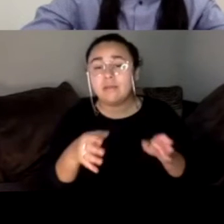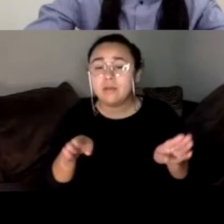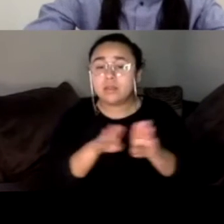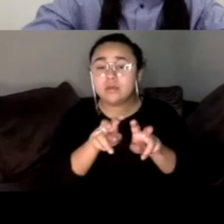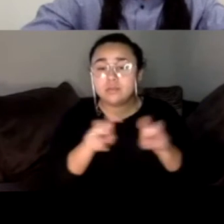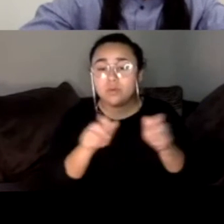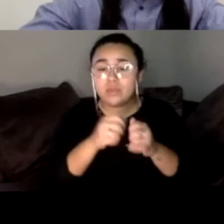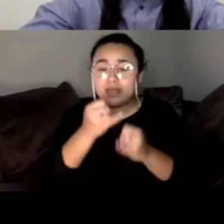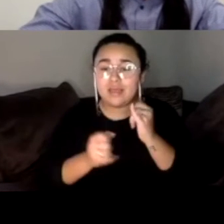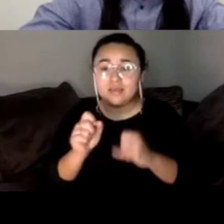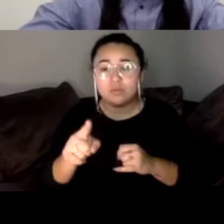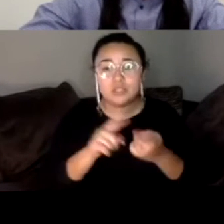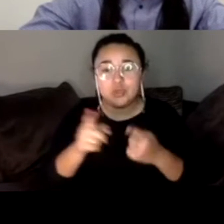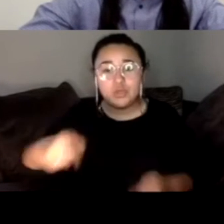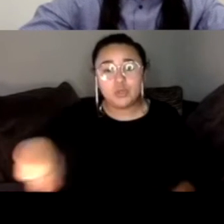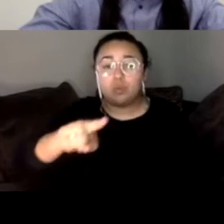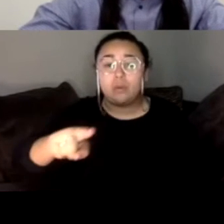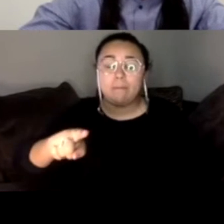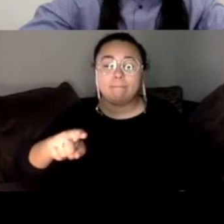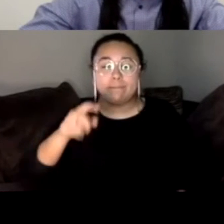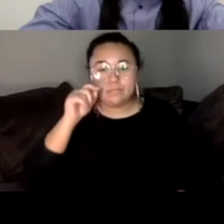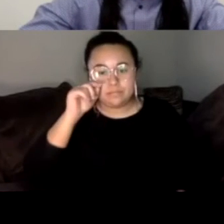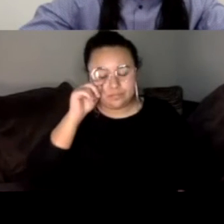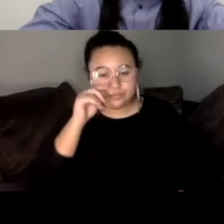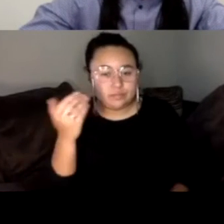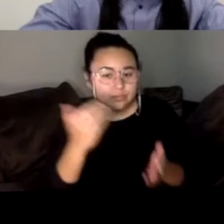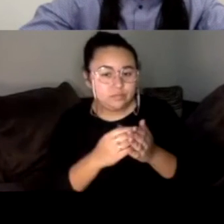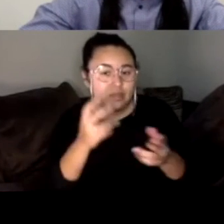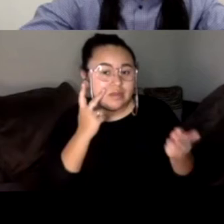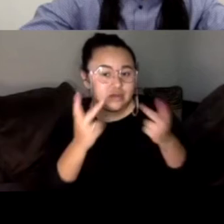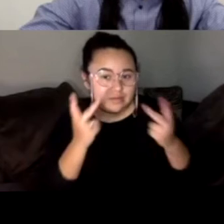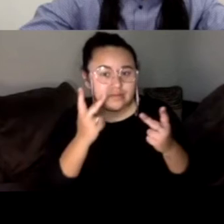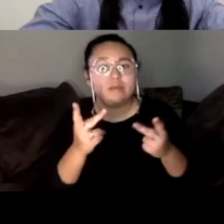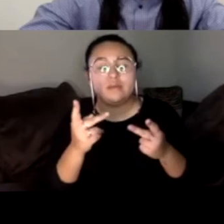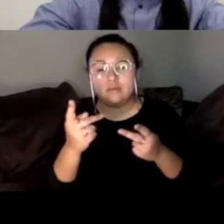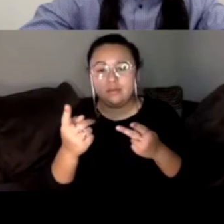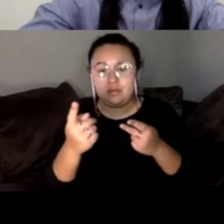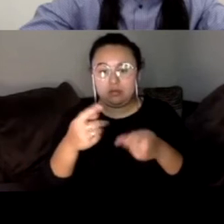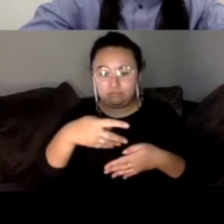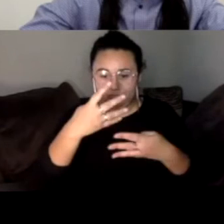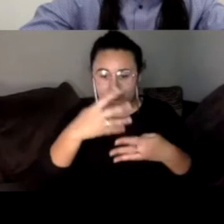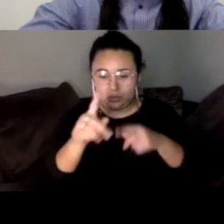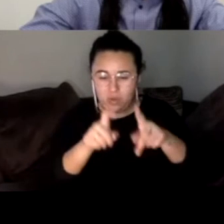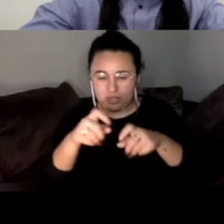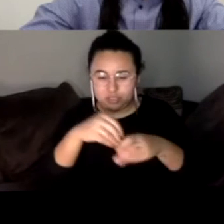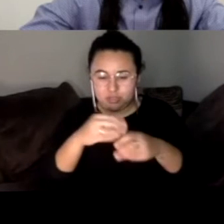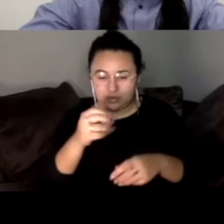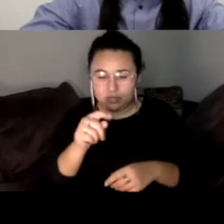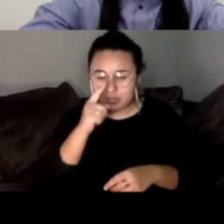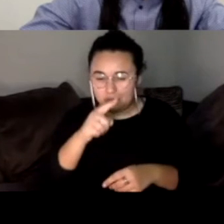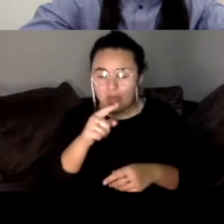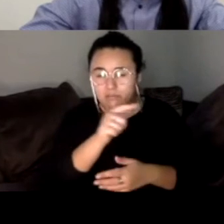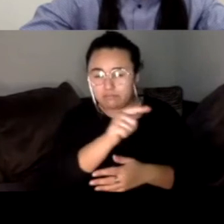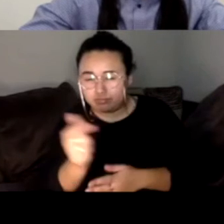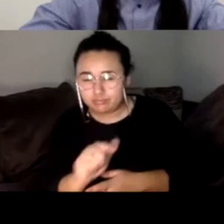a final question to all of you. So again, you're seeing a lot of these questions, uh, happening in the chat. So if you could speak just really quickly about